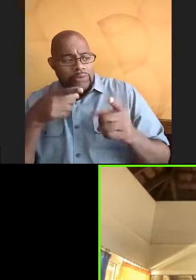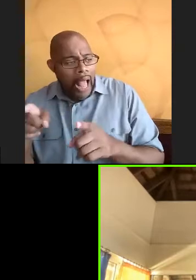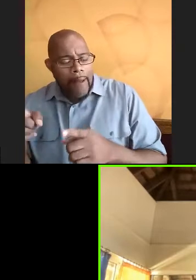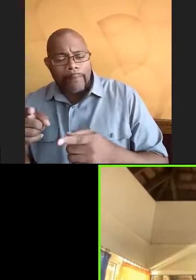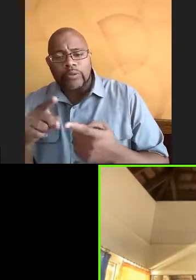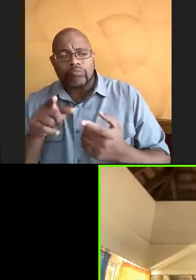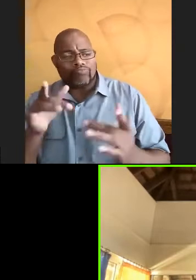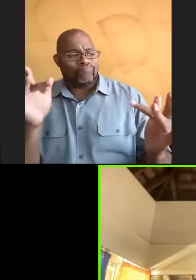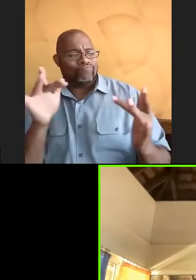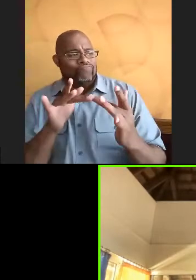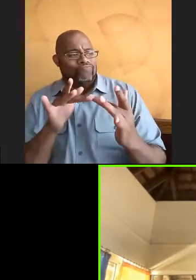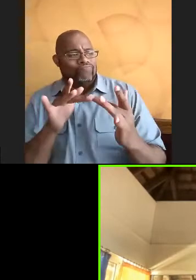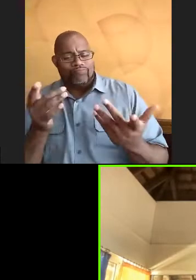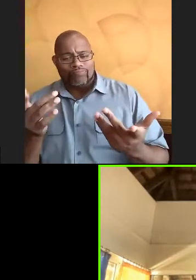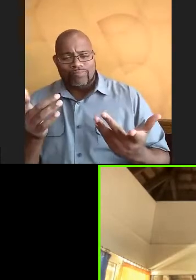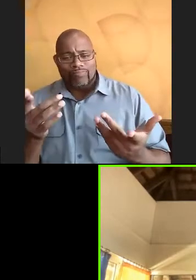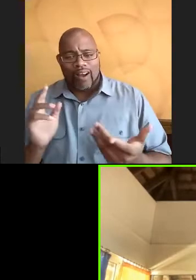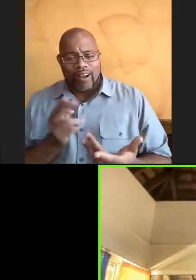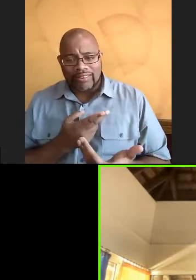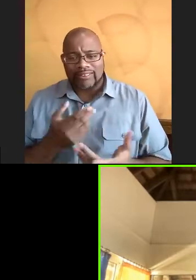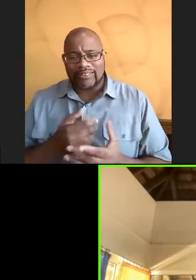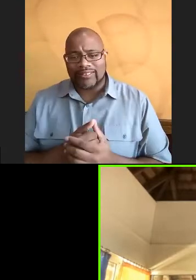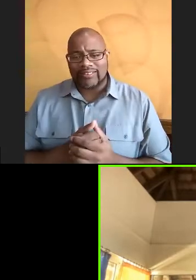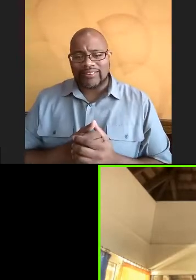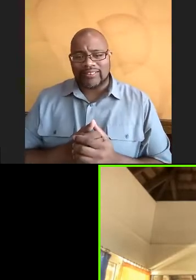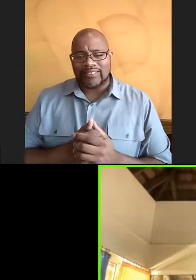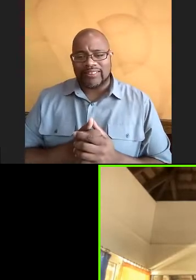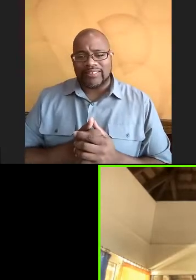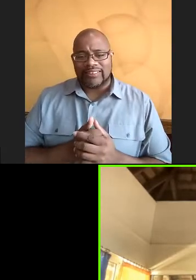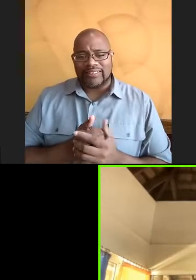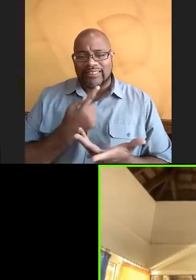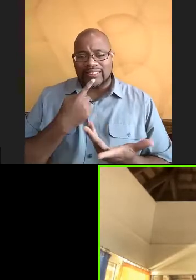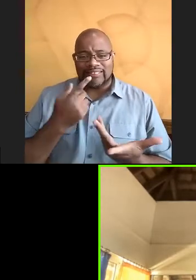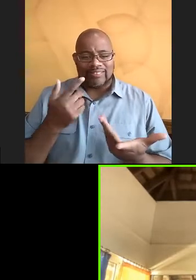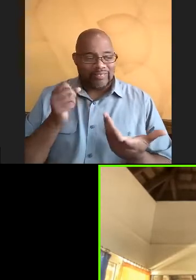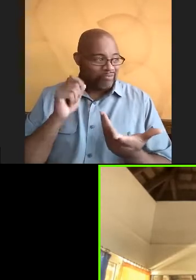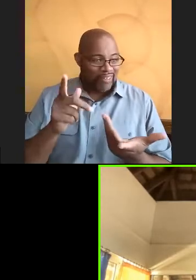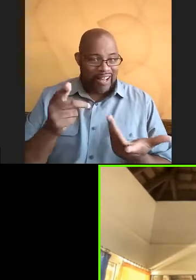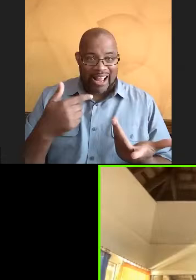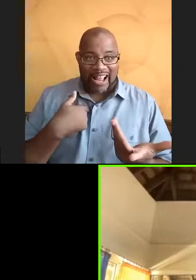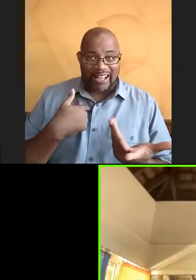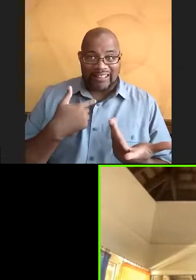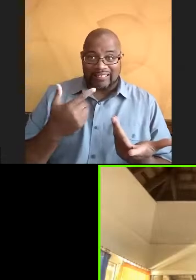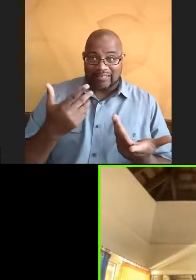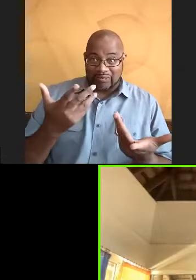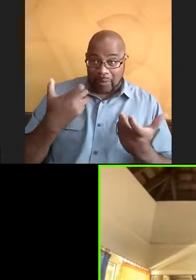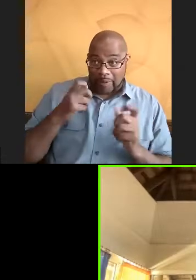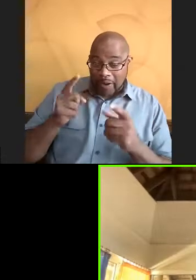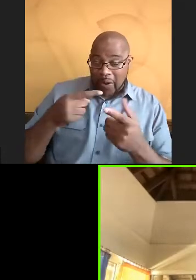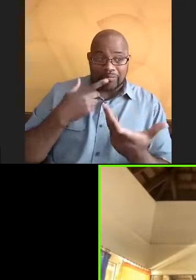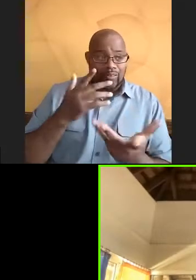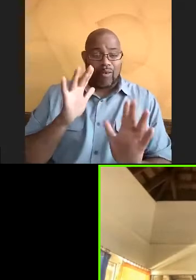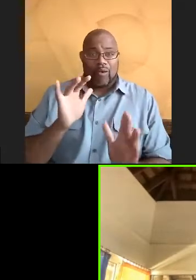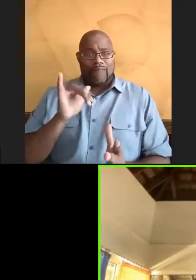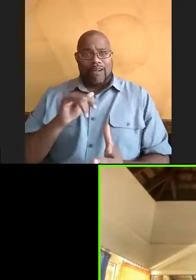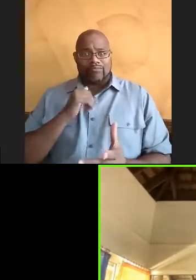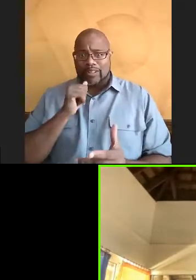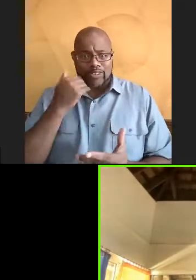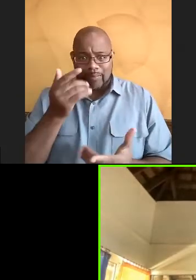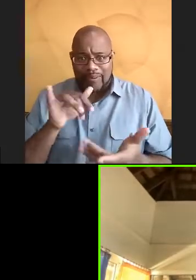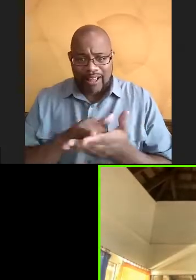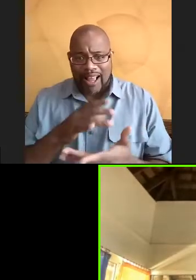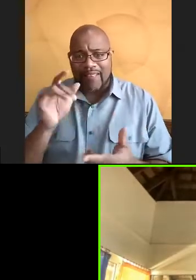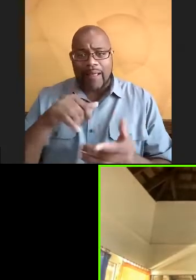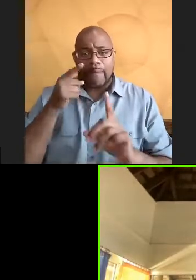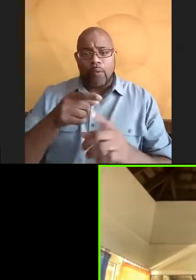she reached out to us and was like, hey, we're mad at you down for doing this. was like, of course, like I'm not going to pass this up. And at that